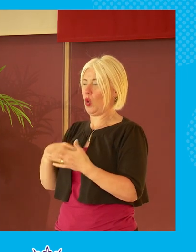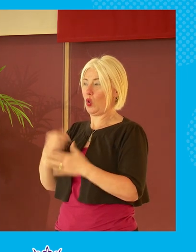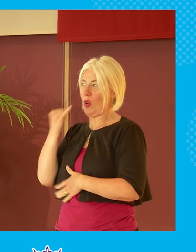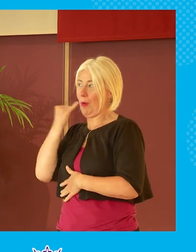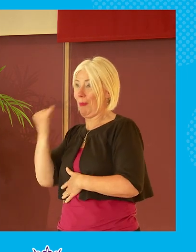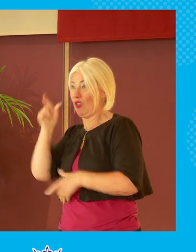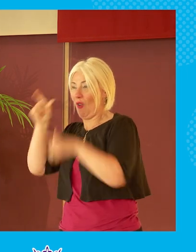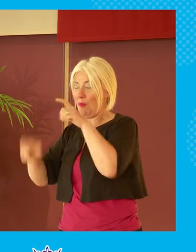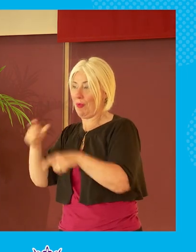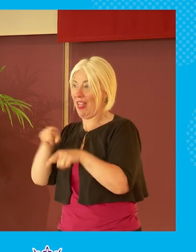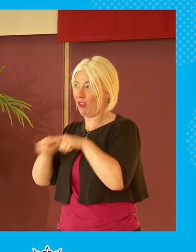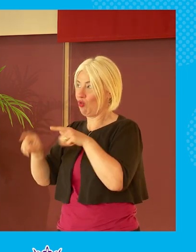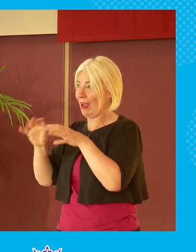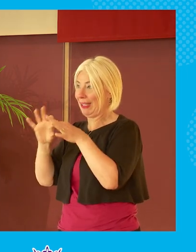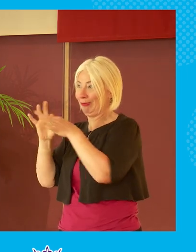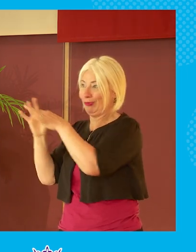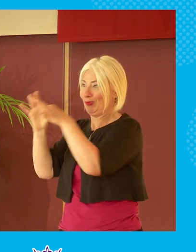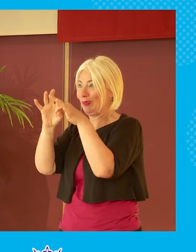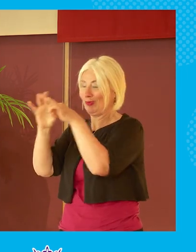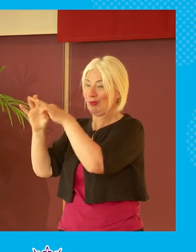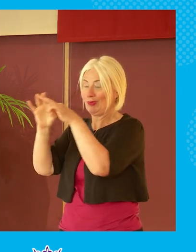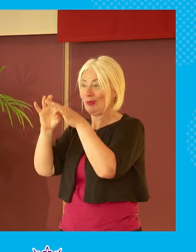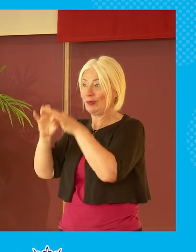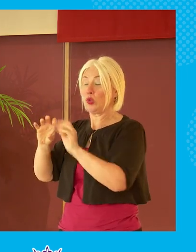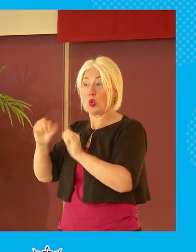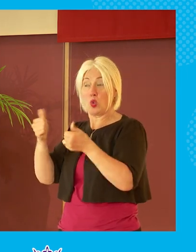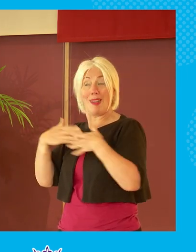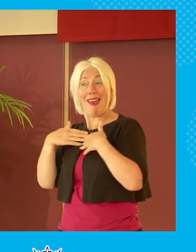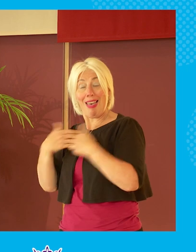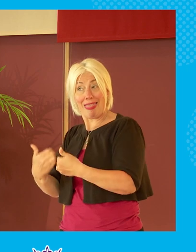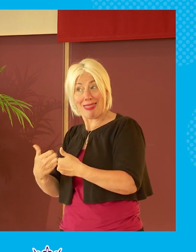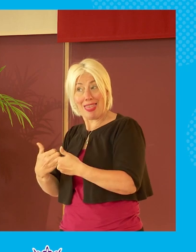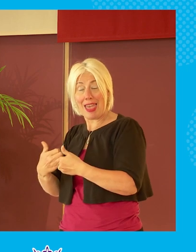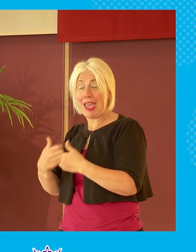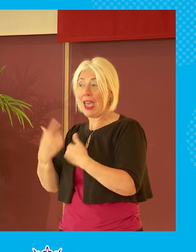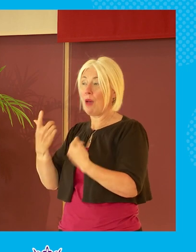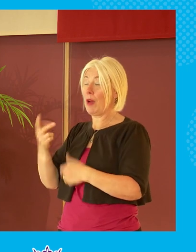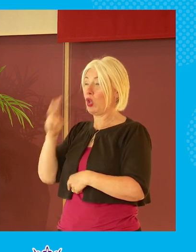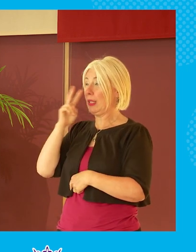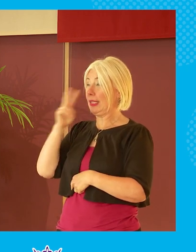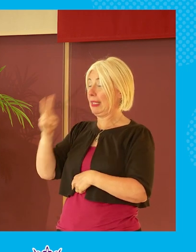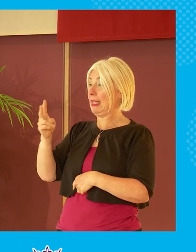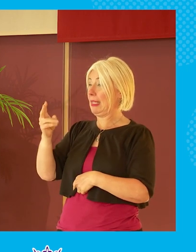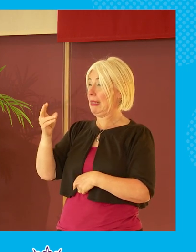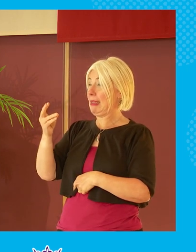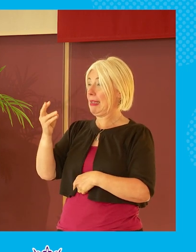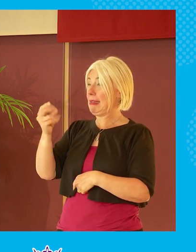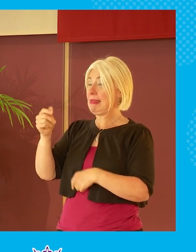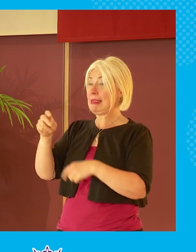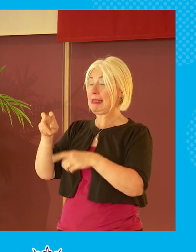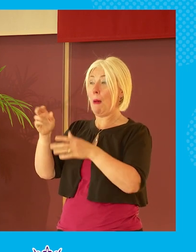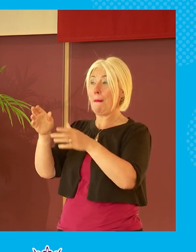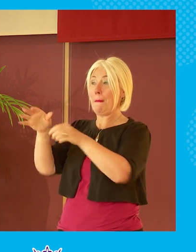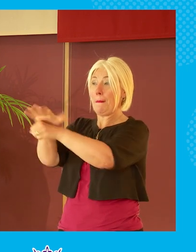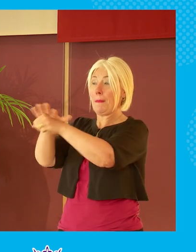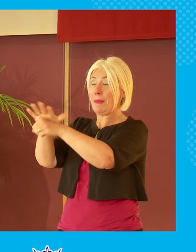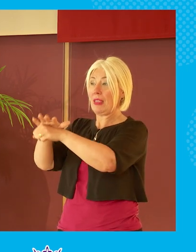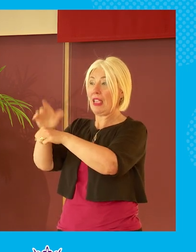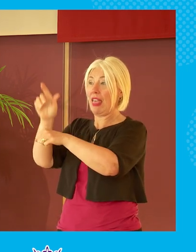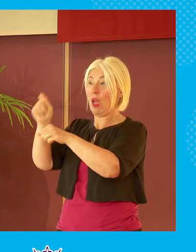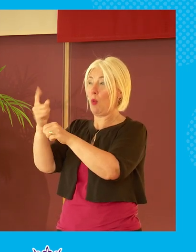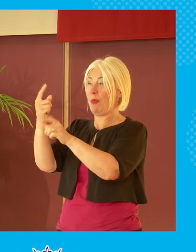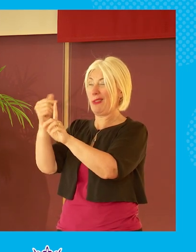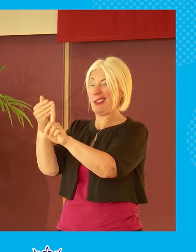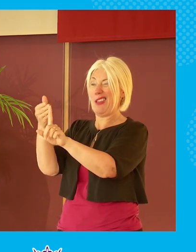uh keep a coalition and that is very very healthy but you see uh in seats where people only have to get their bit of the electorate out